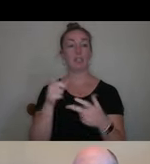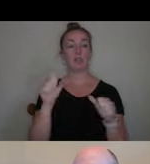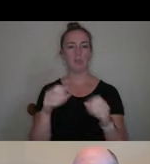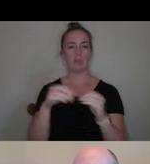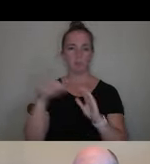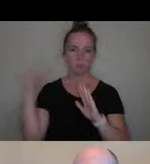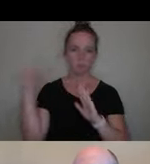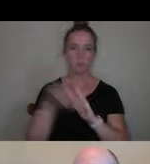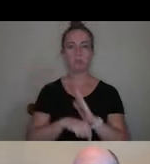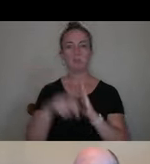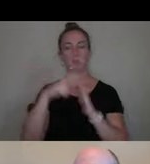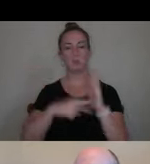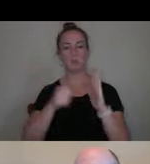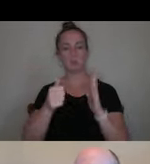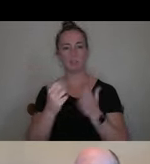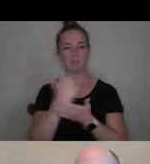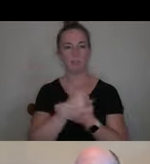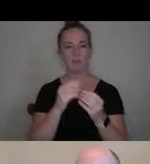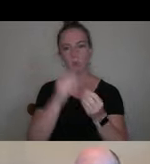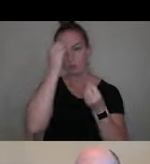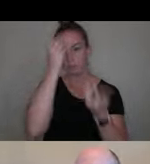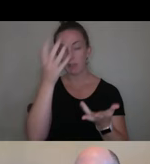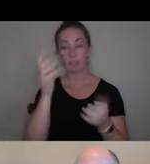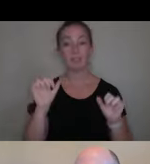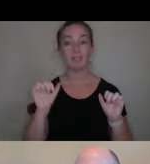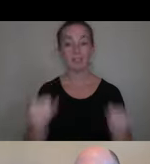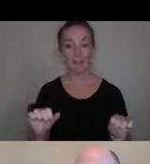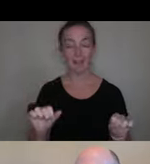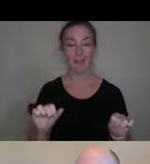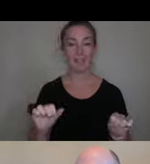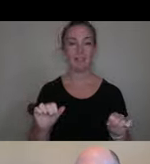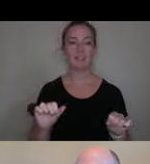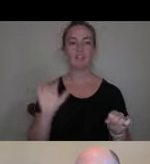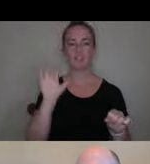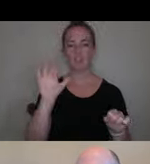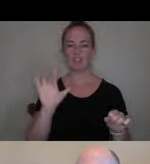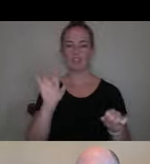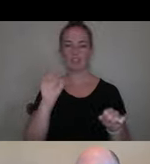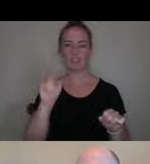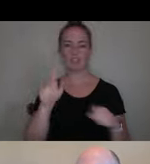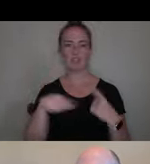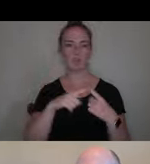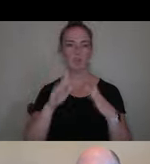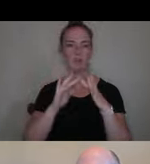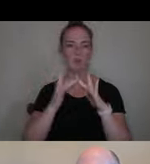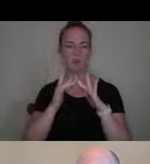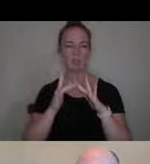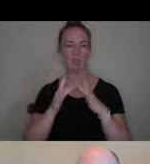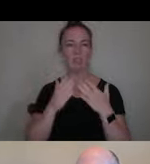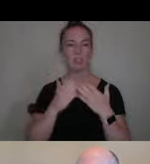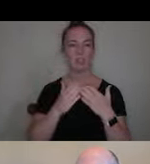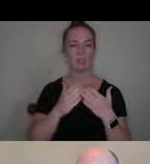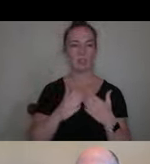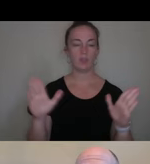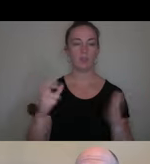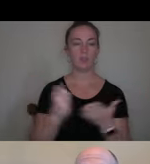into this and gather much more information by, uh, by clicking on links and going into the website. Uh, general merit scholarships,